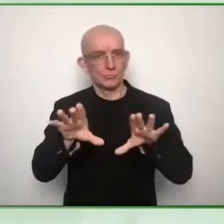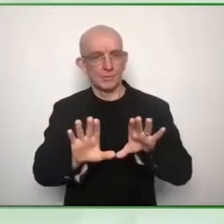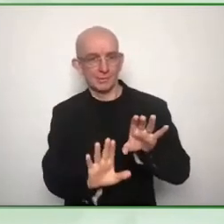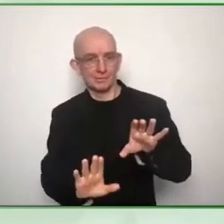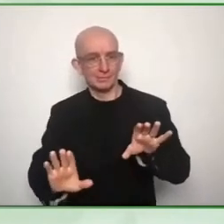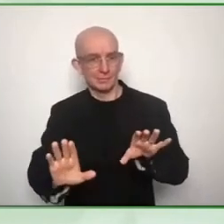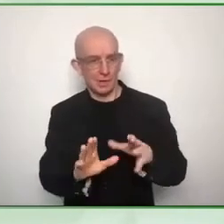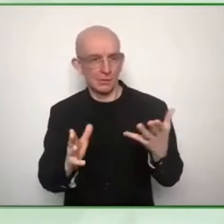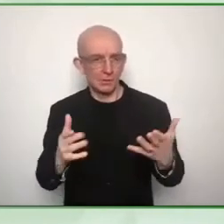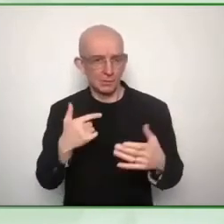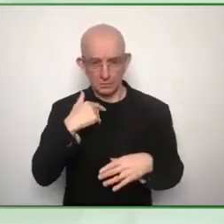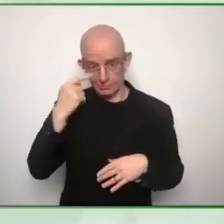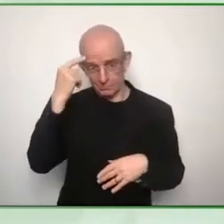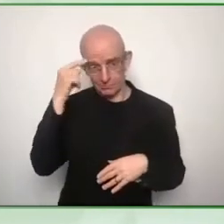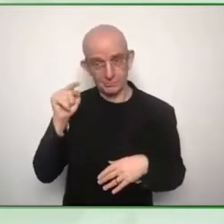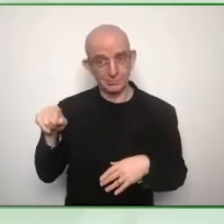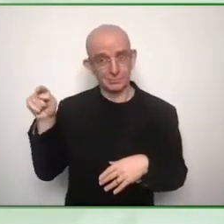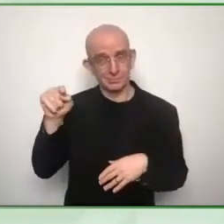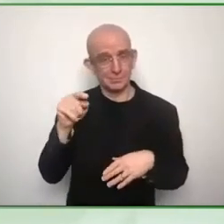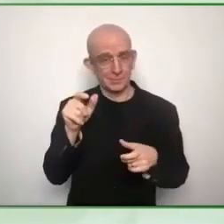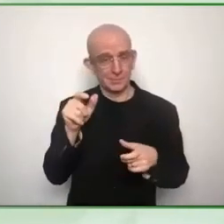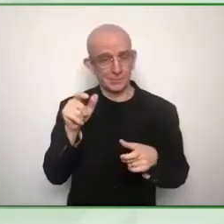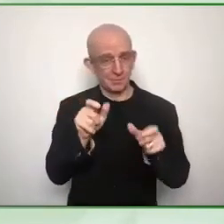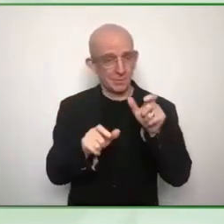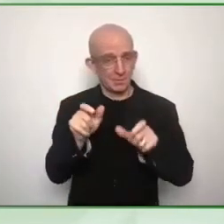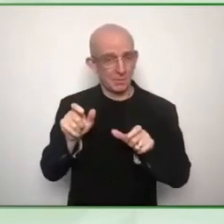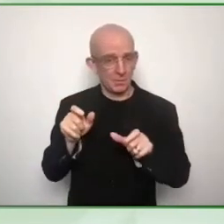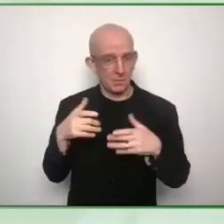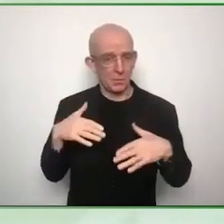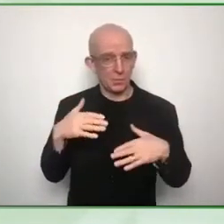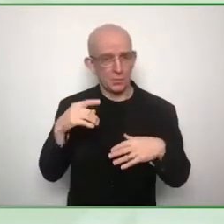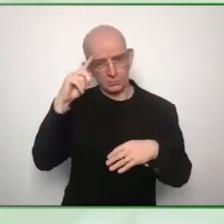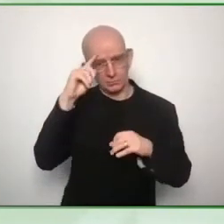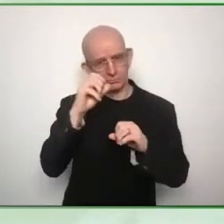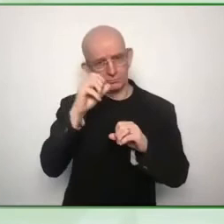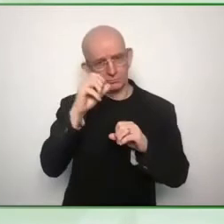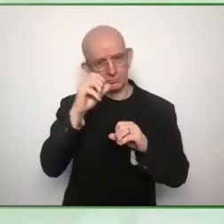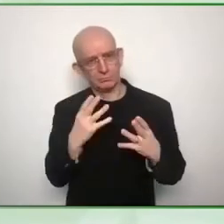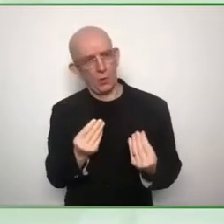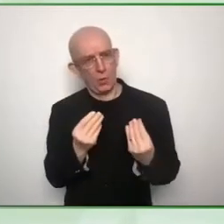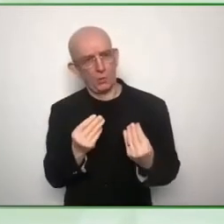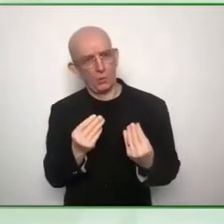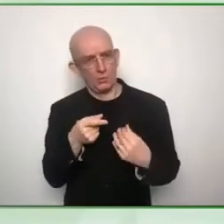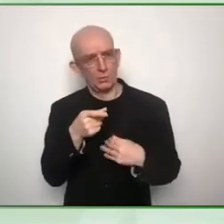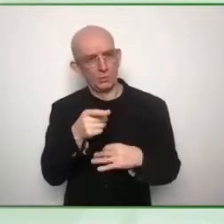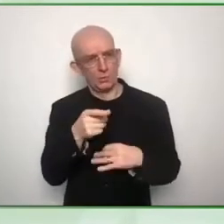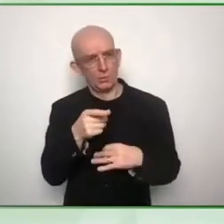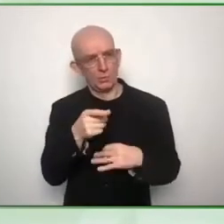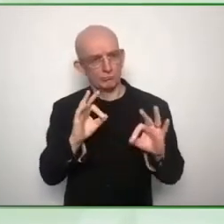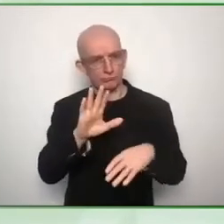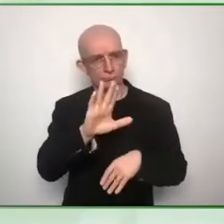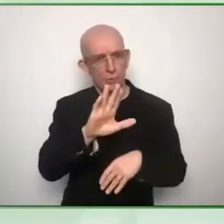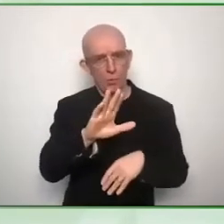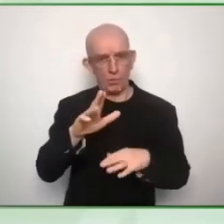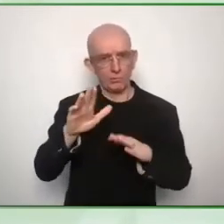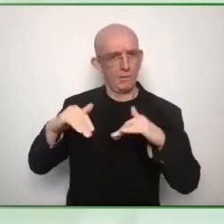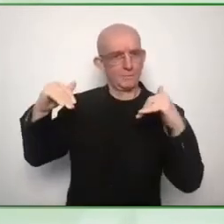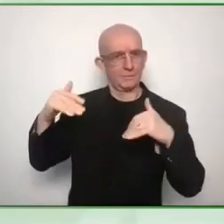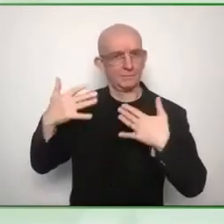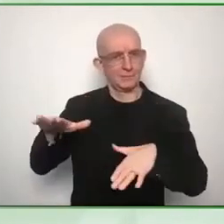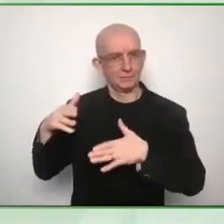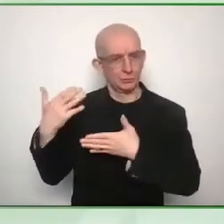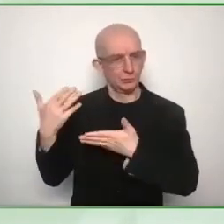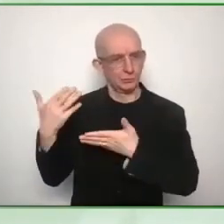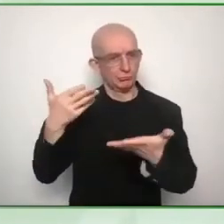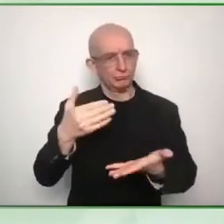to fruition because regardless of continent regardless of region it's always on the top of our mind there